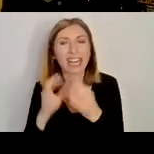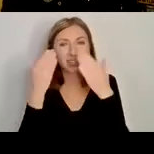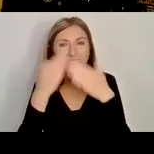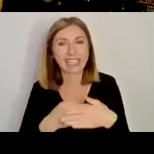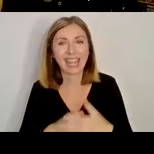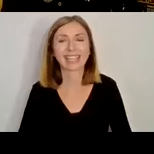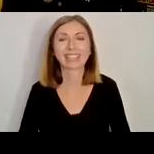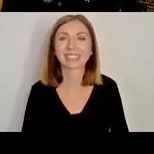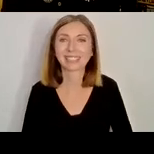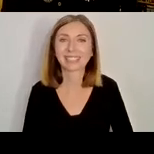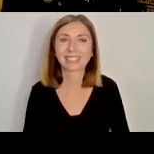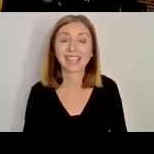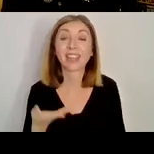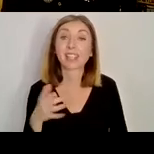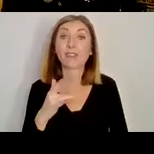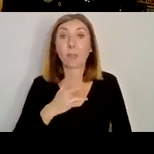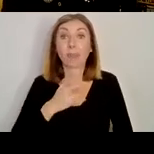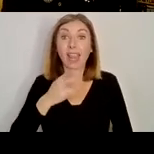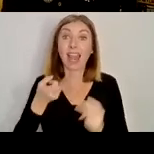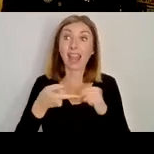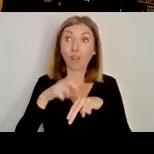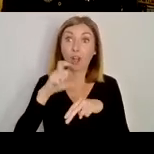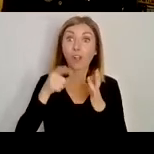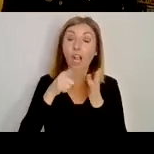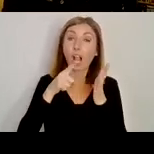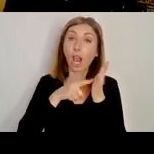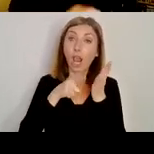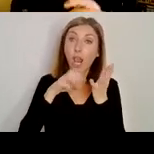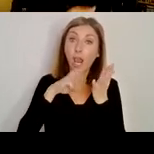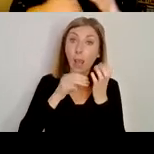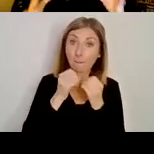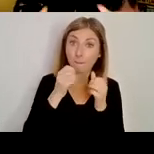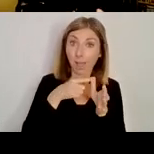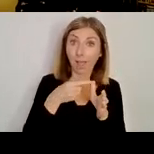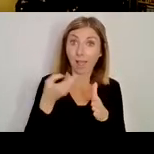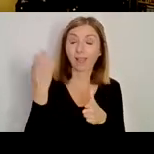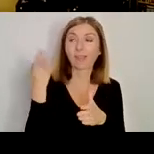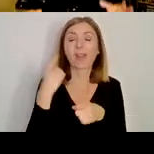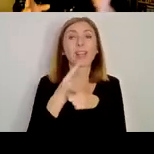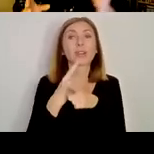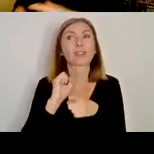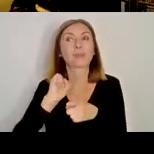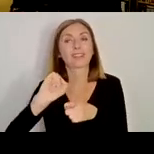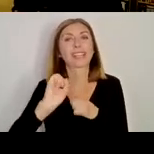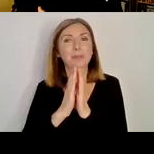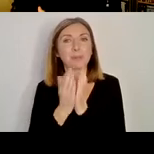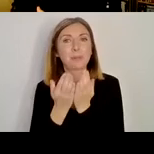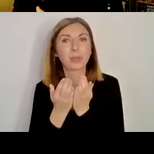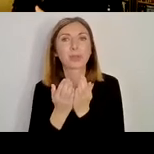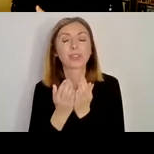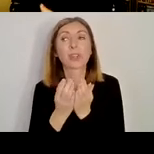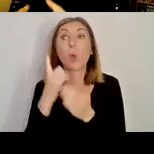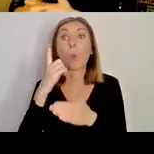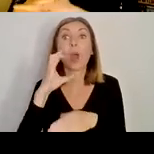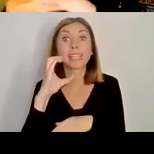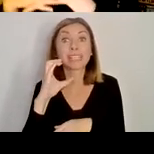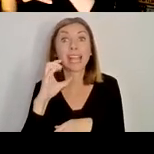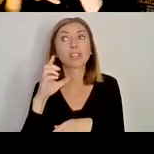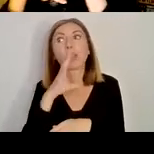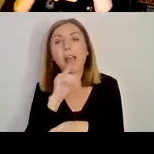is from that life of written by a century after his death